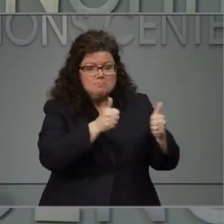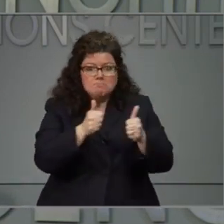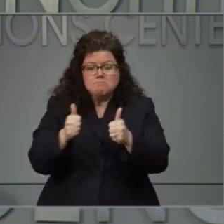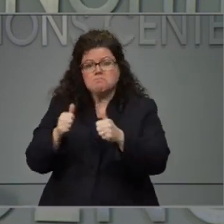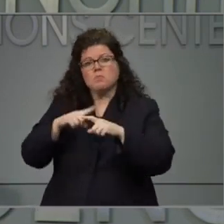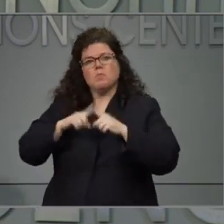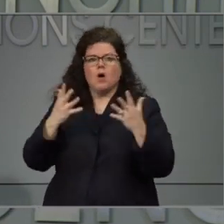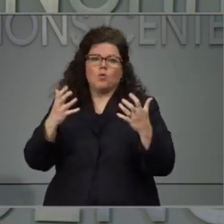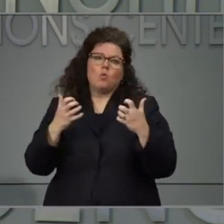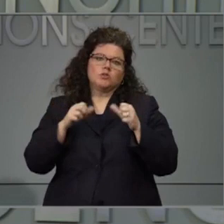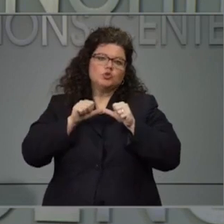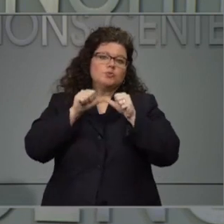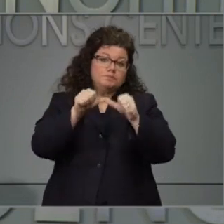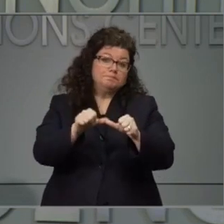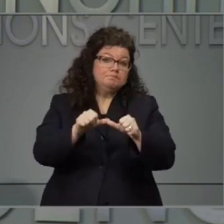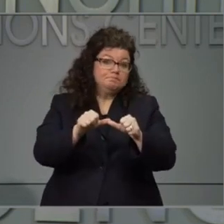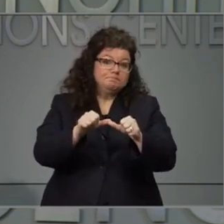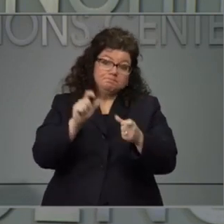Next question.